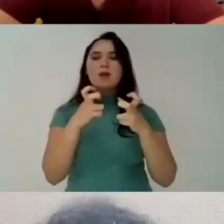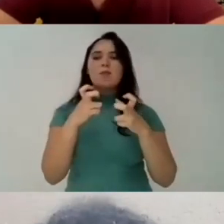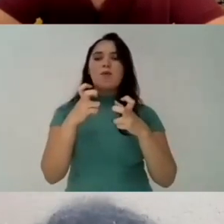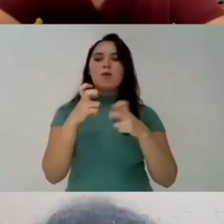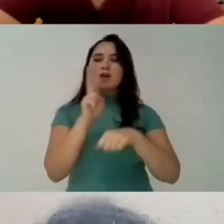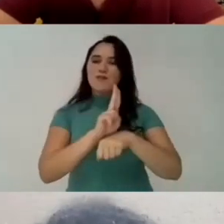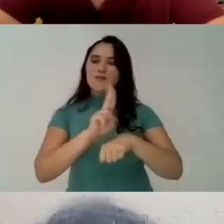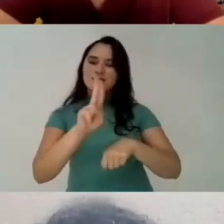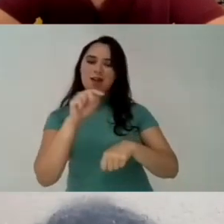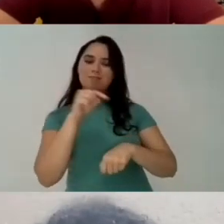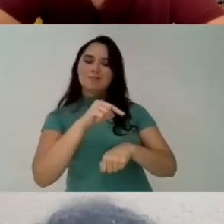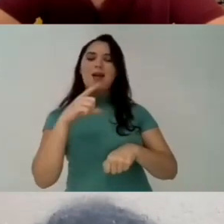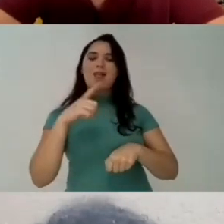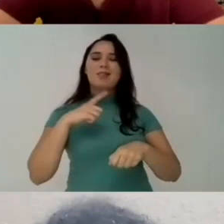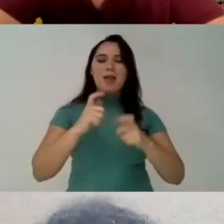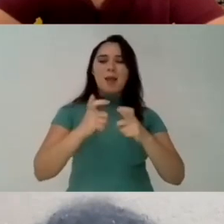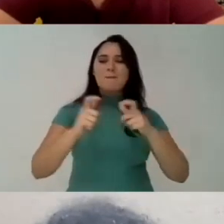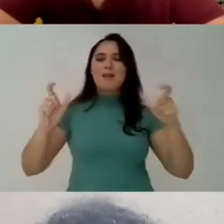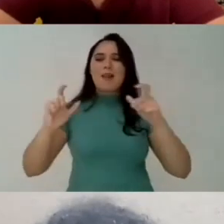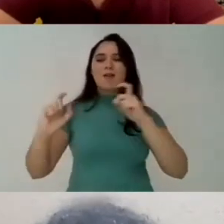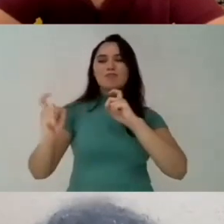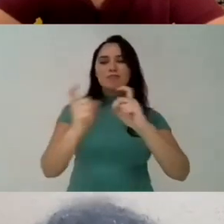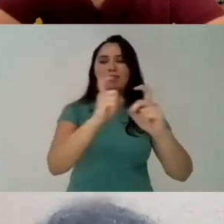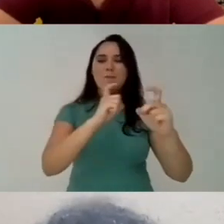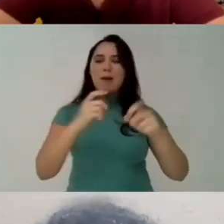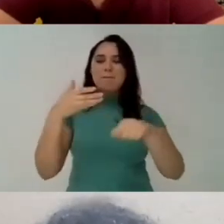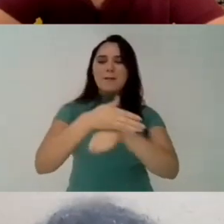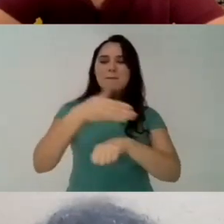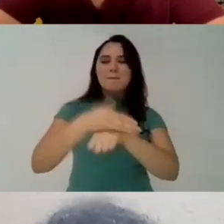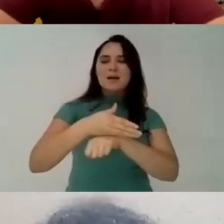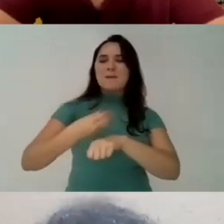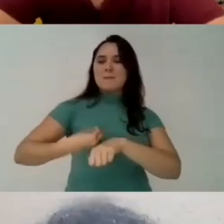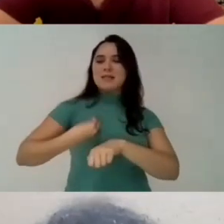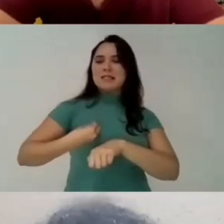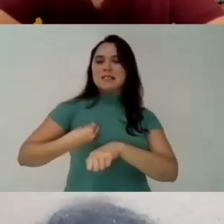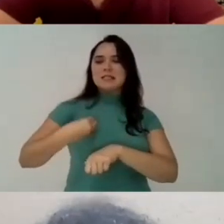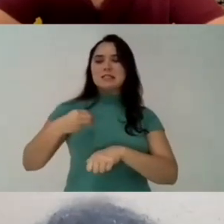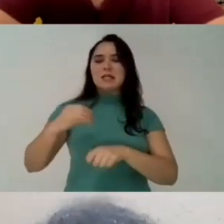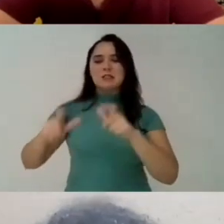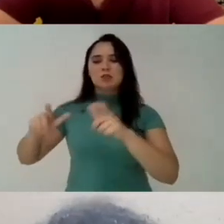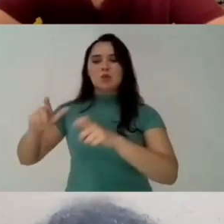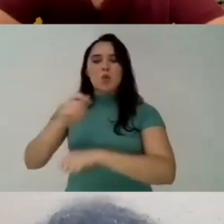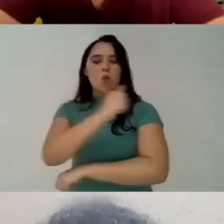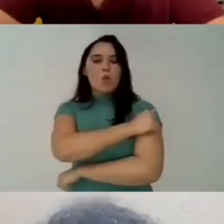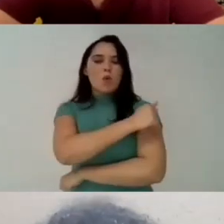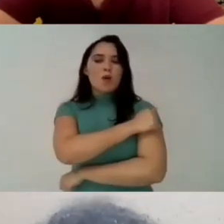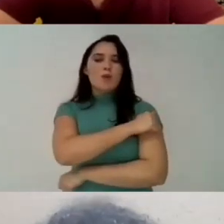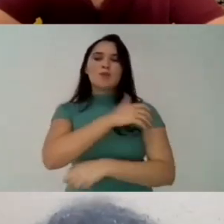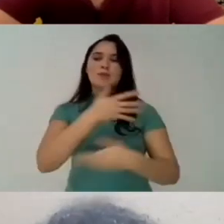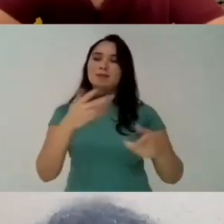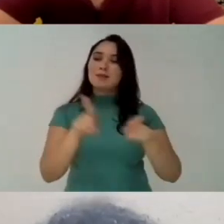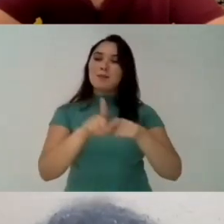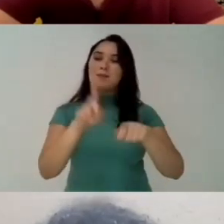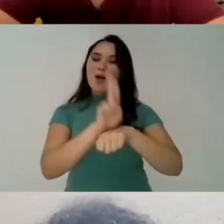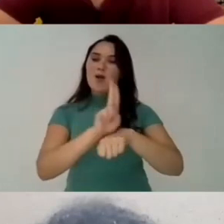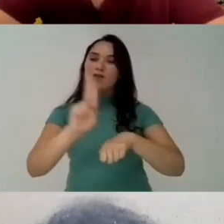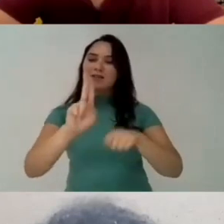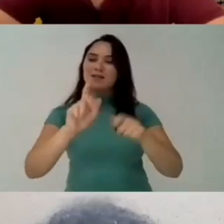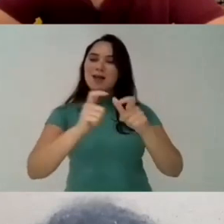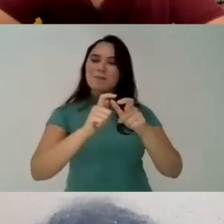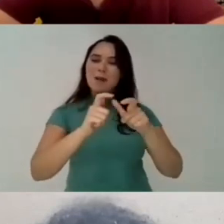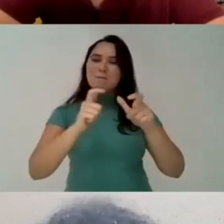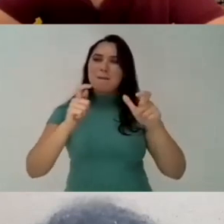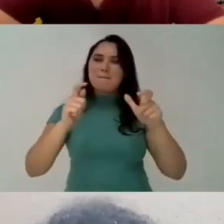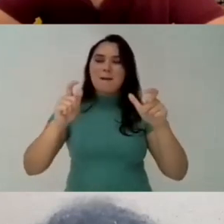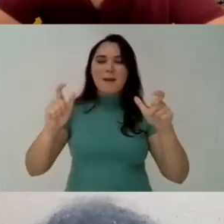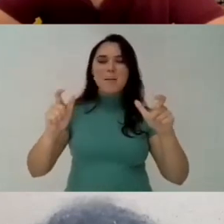to be highlighted And we have, for example, the university Unicamp Which